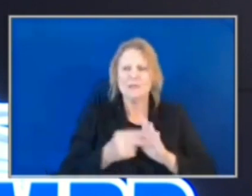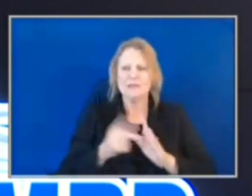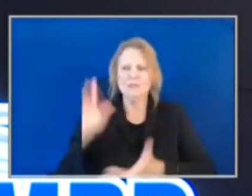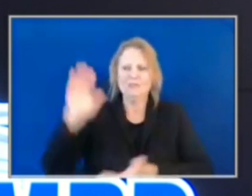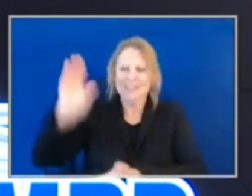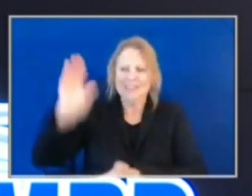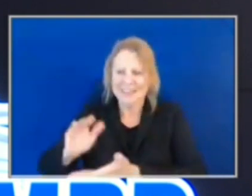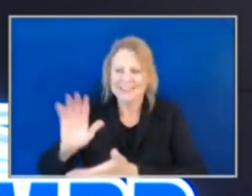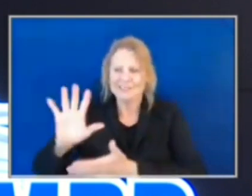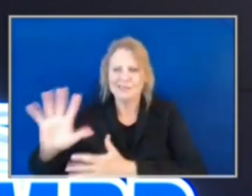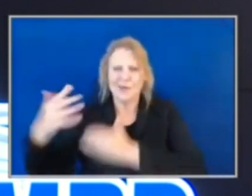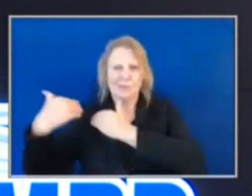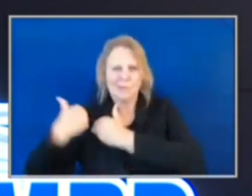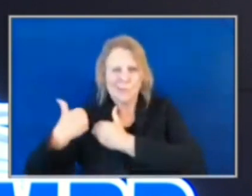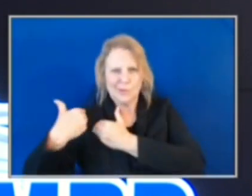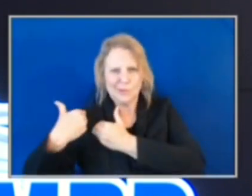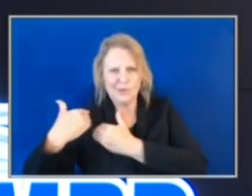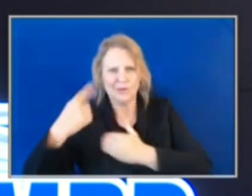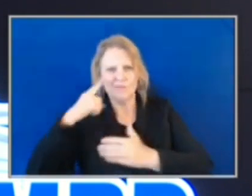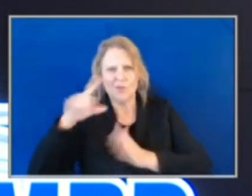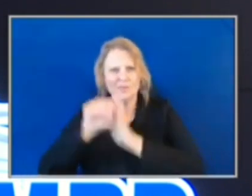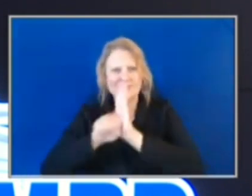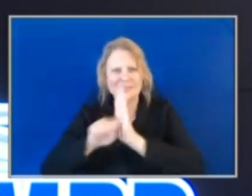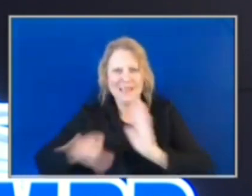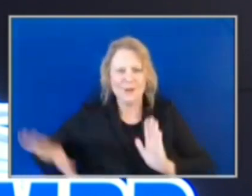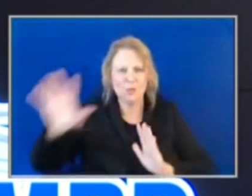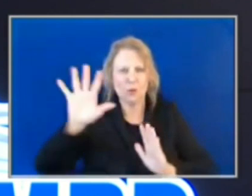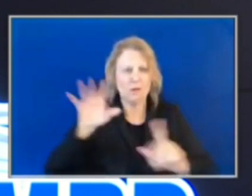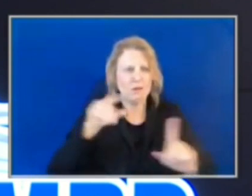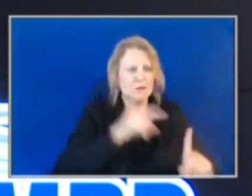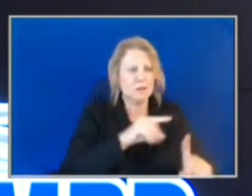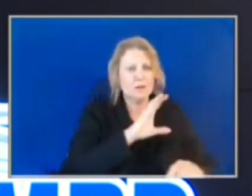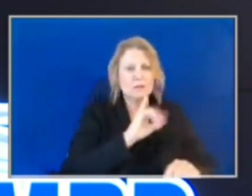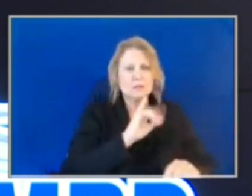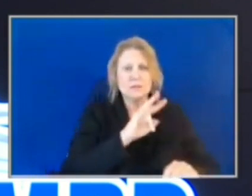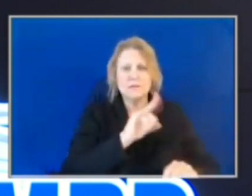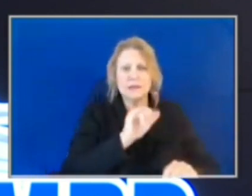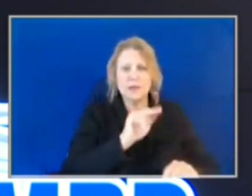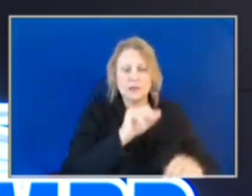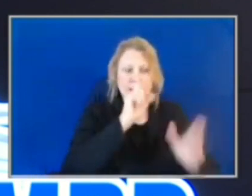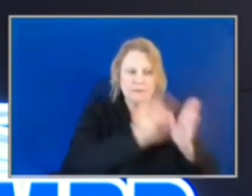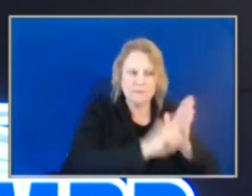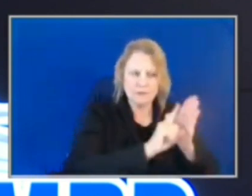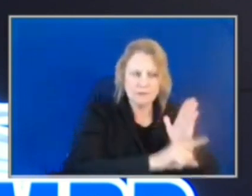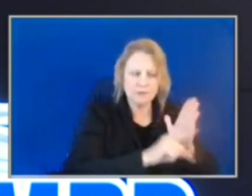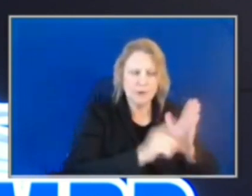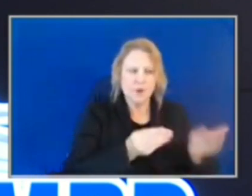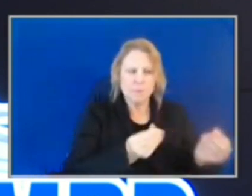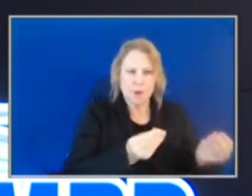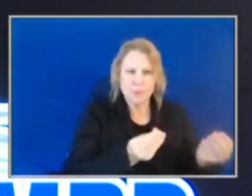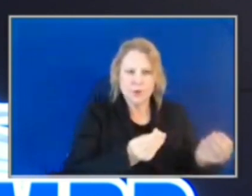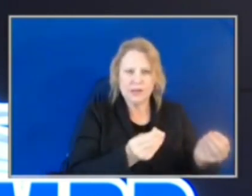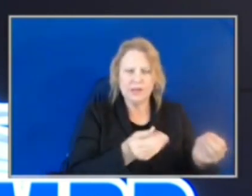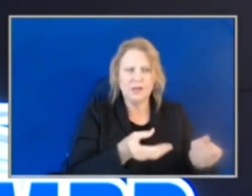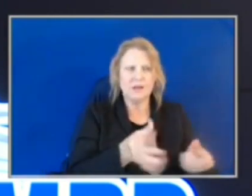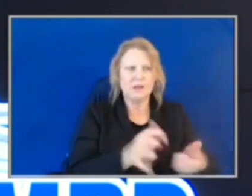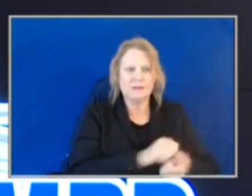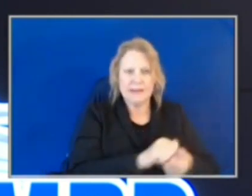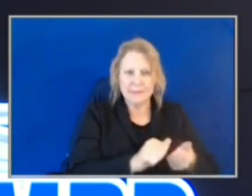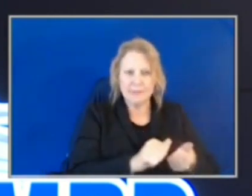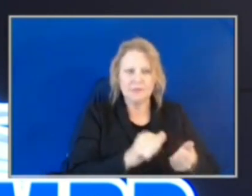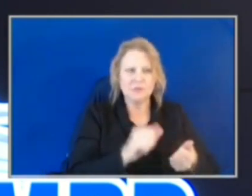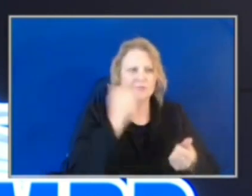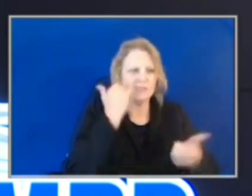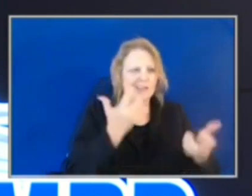statewide, allowing for properly trained civilians to investigate property damage traffic collisions, freeing up police officers to respond